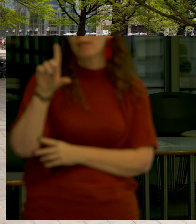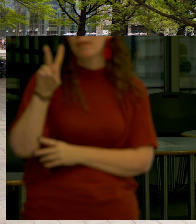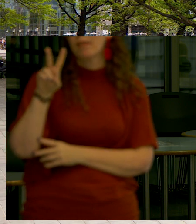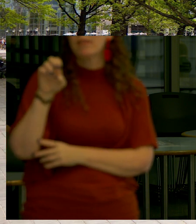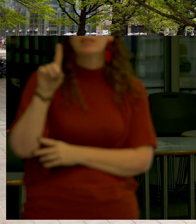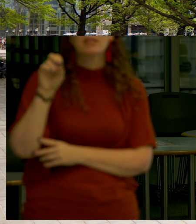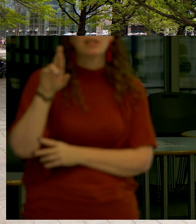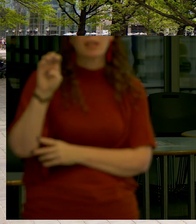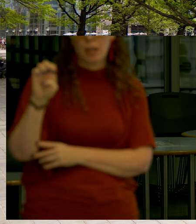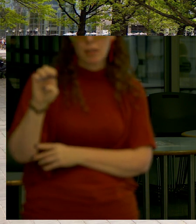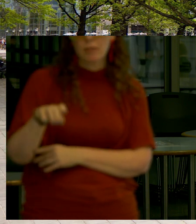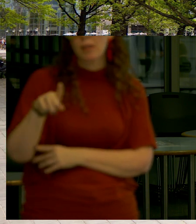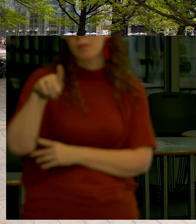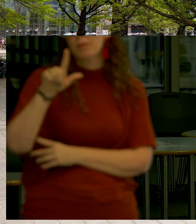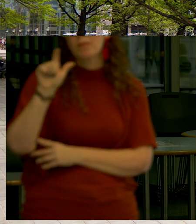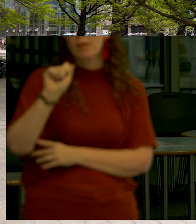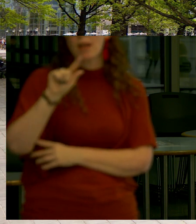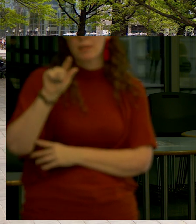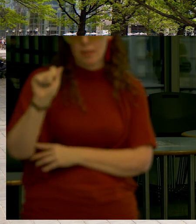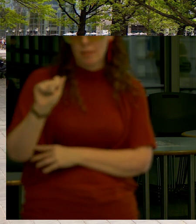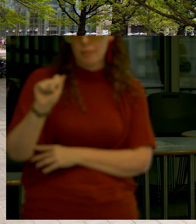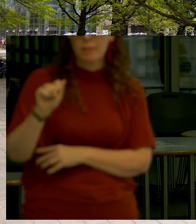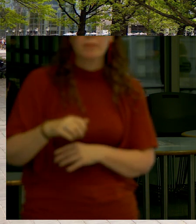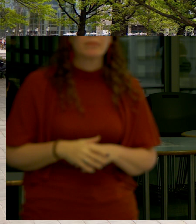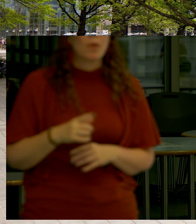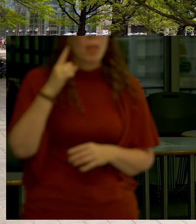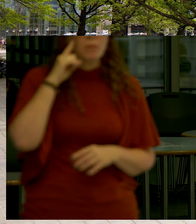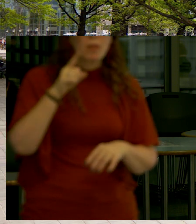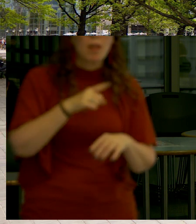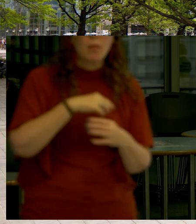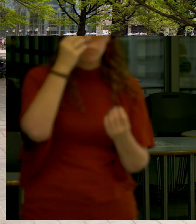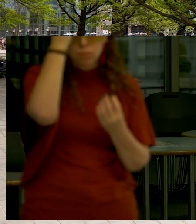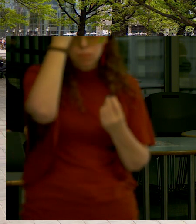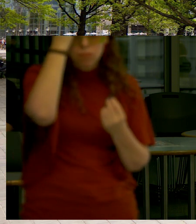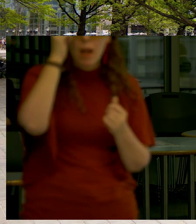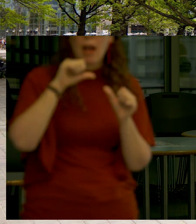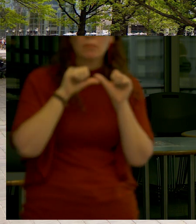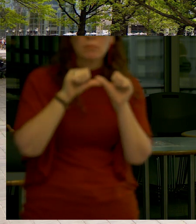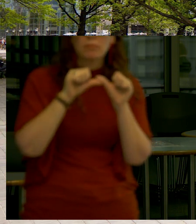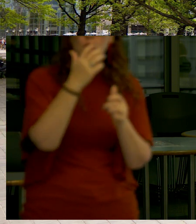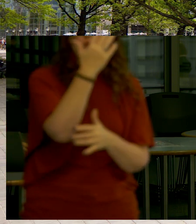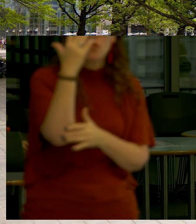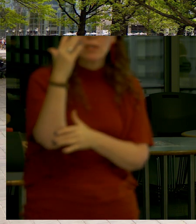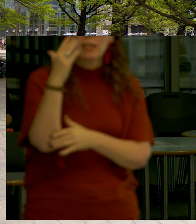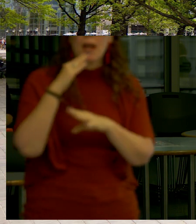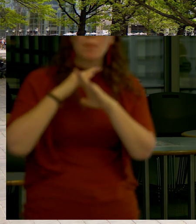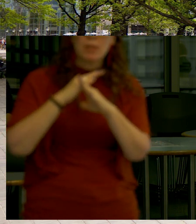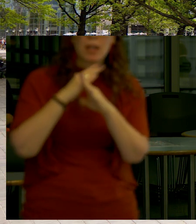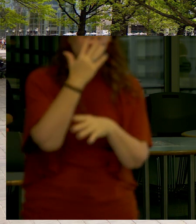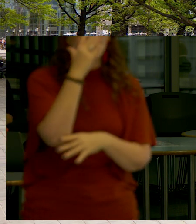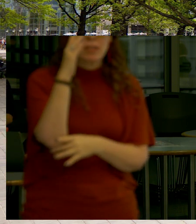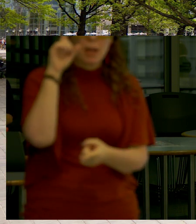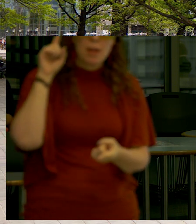now and we really thought long and hard about how to maintain those trees and protect those trees and minimize